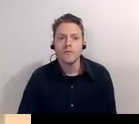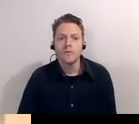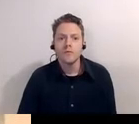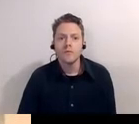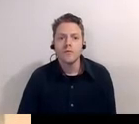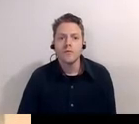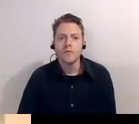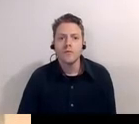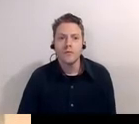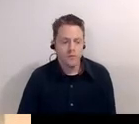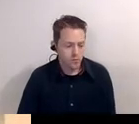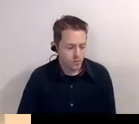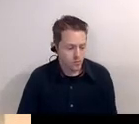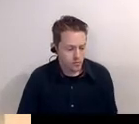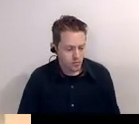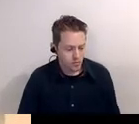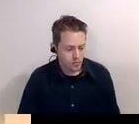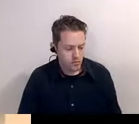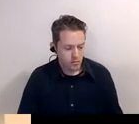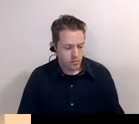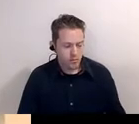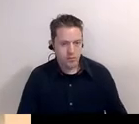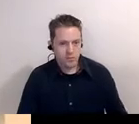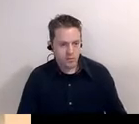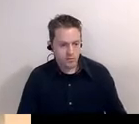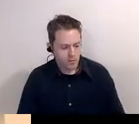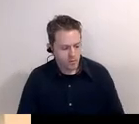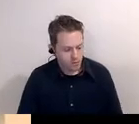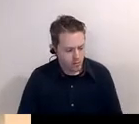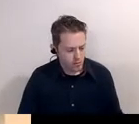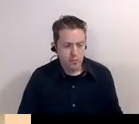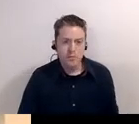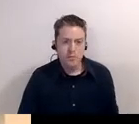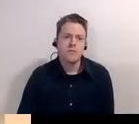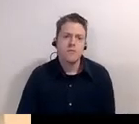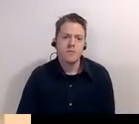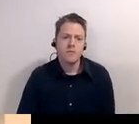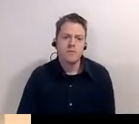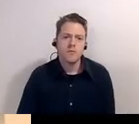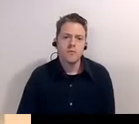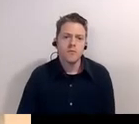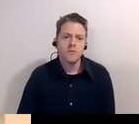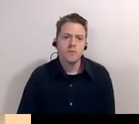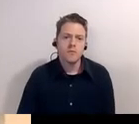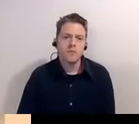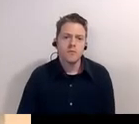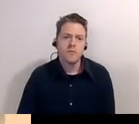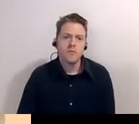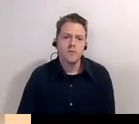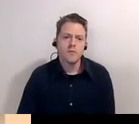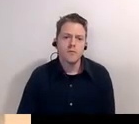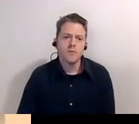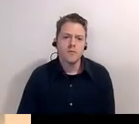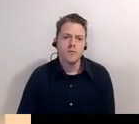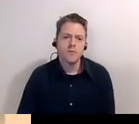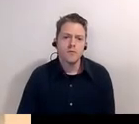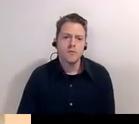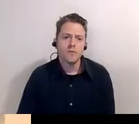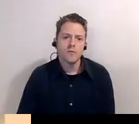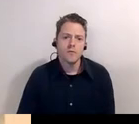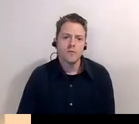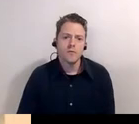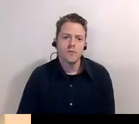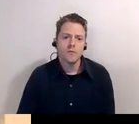an old postcard older postcard but that sign has now returned to its place and um this building